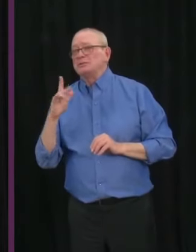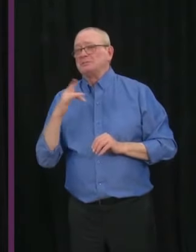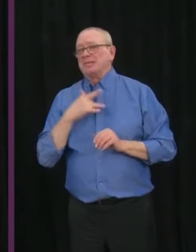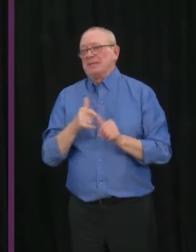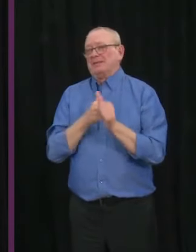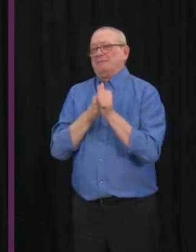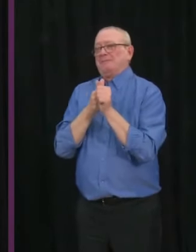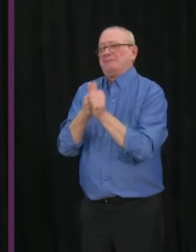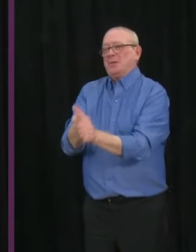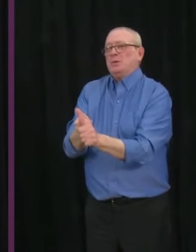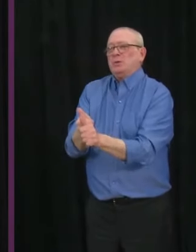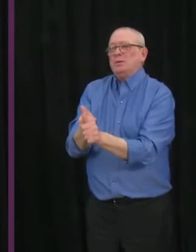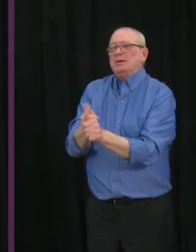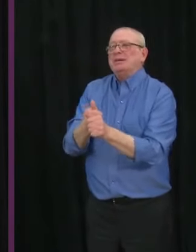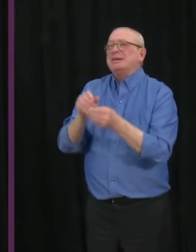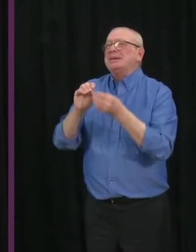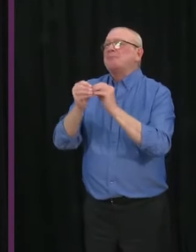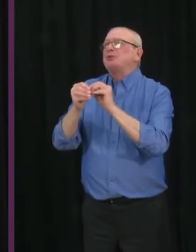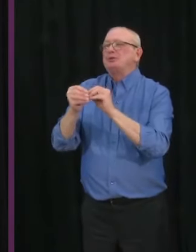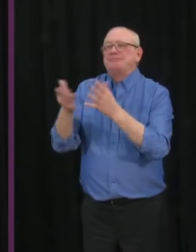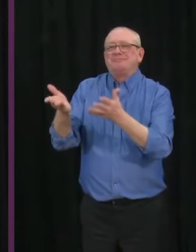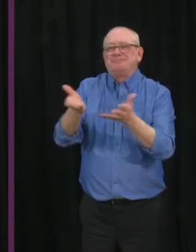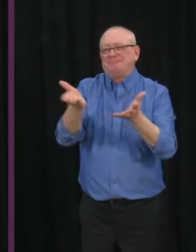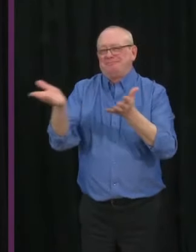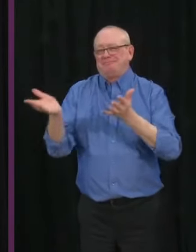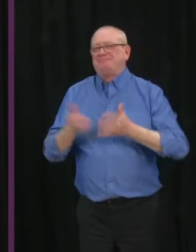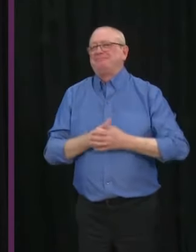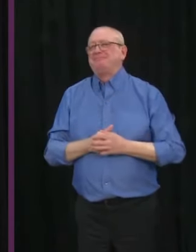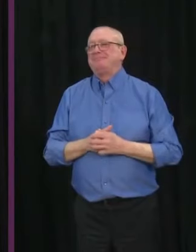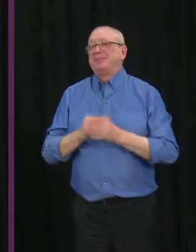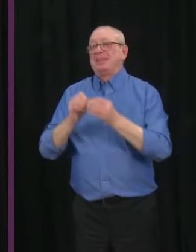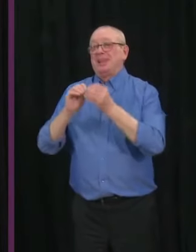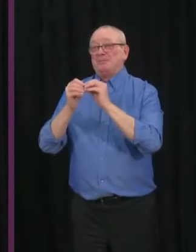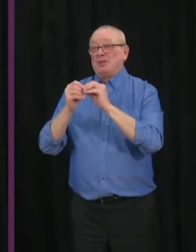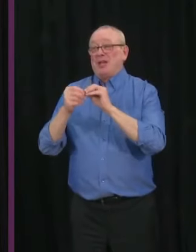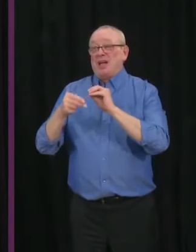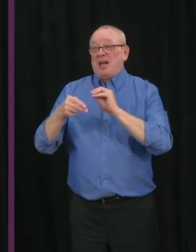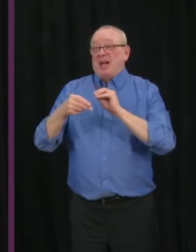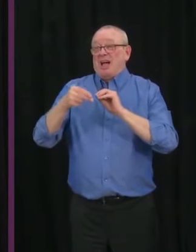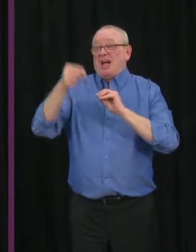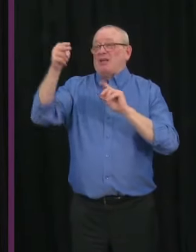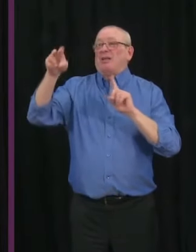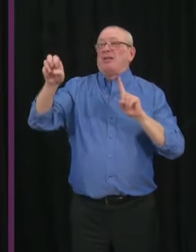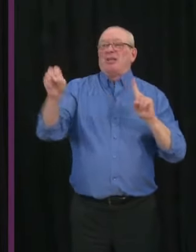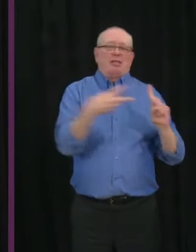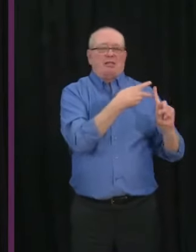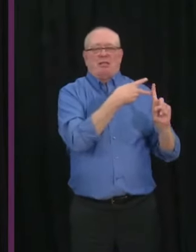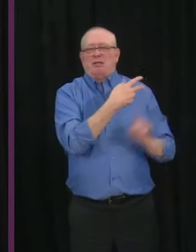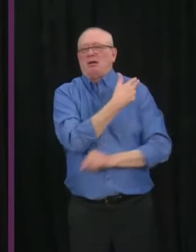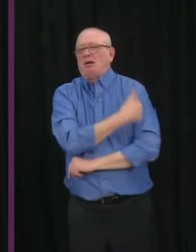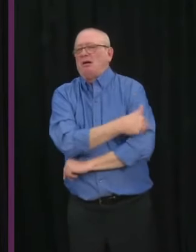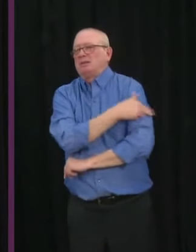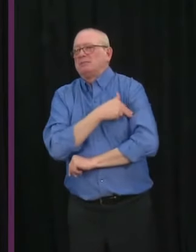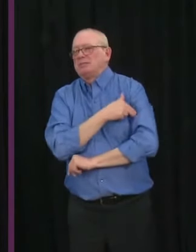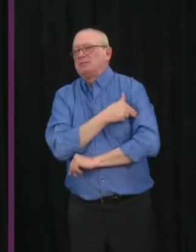high numbers, it's important again to see our R-value below one as low as possible to indicate that we're